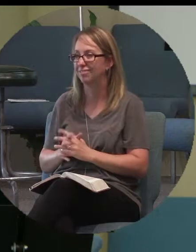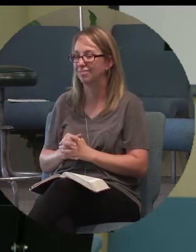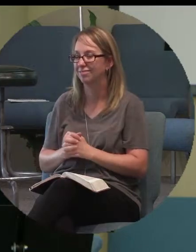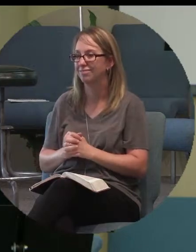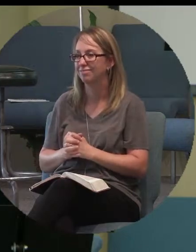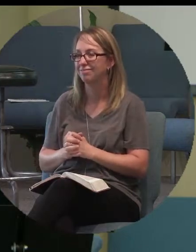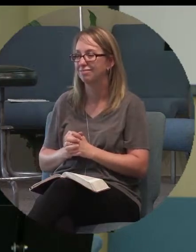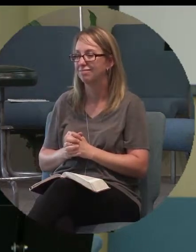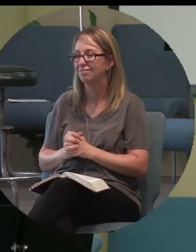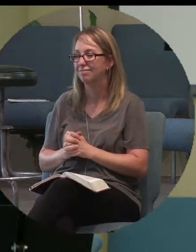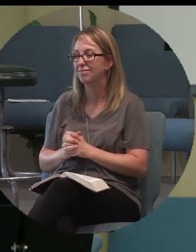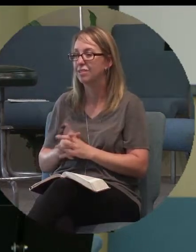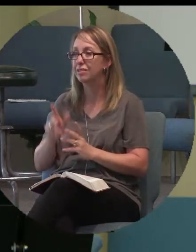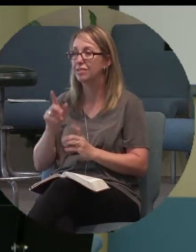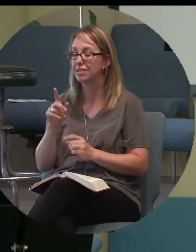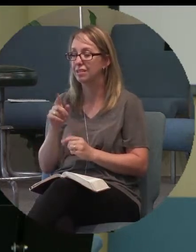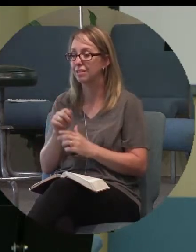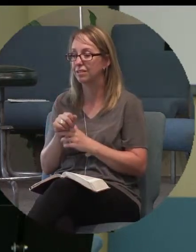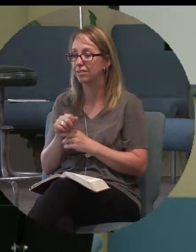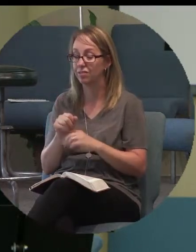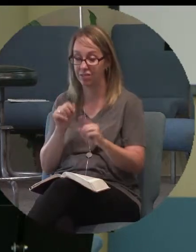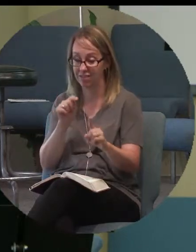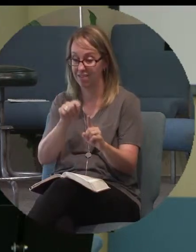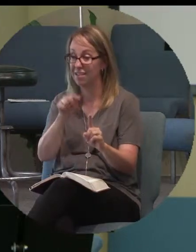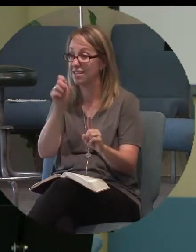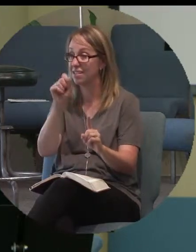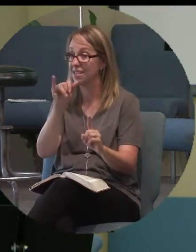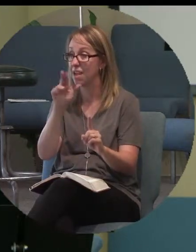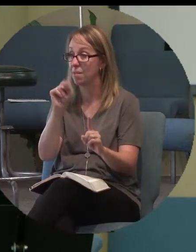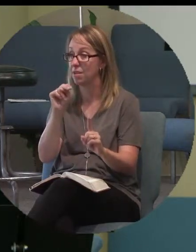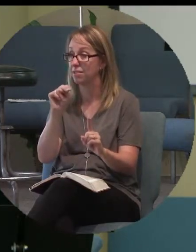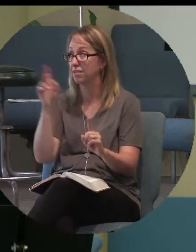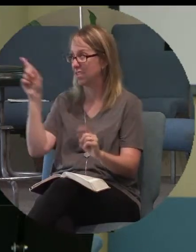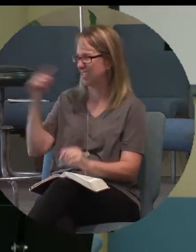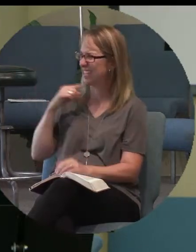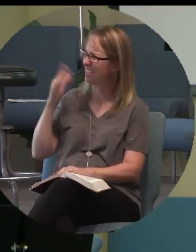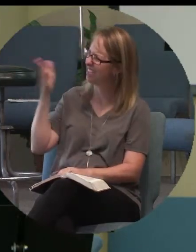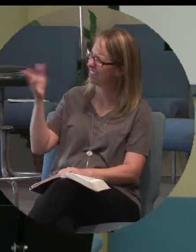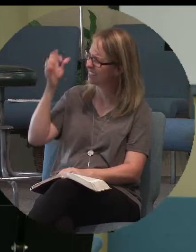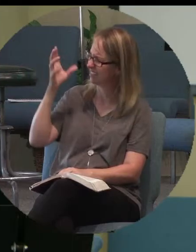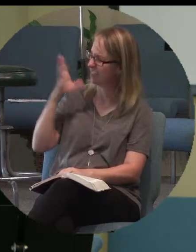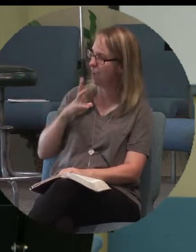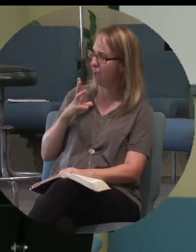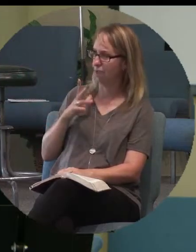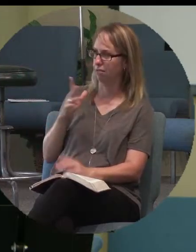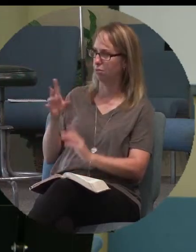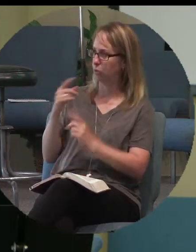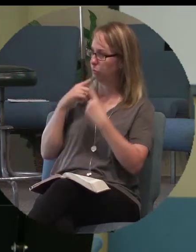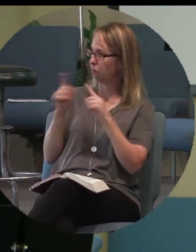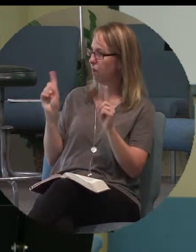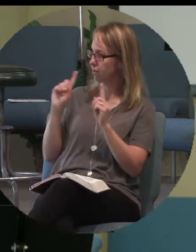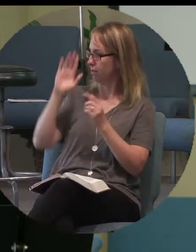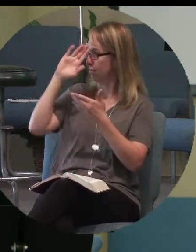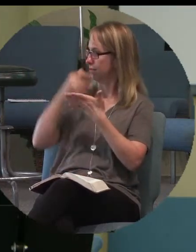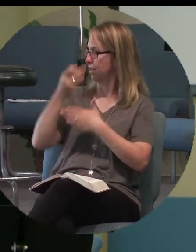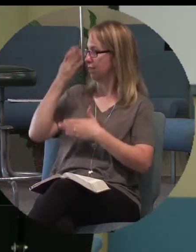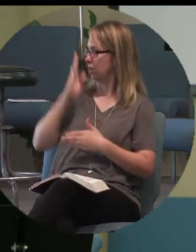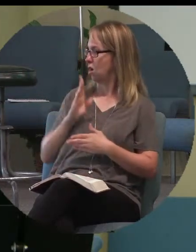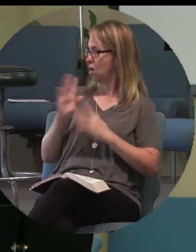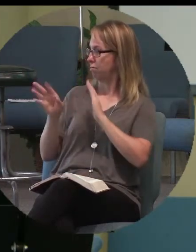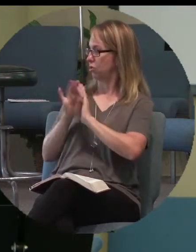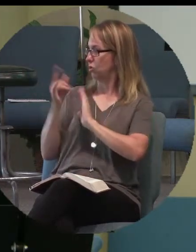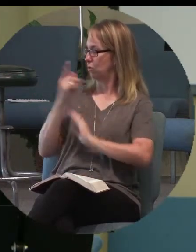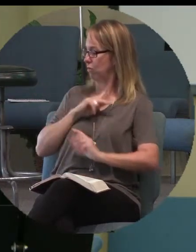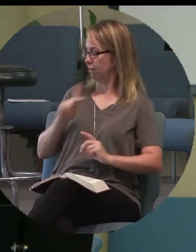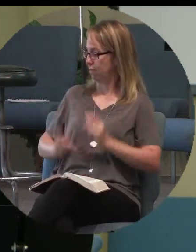The one that professed to be the Son of God, the Messiah, the Chosen One, the Coming One, the King of Kings, the Lord